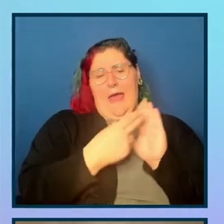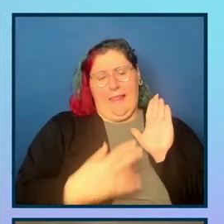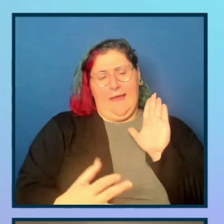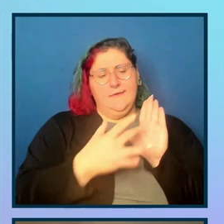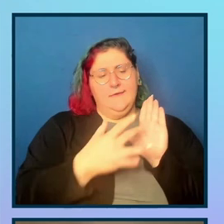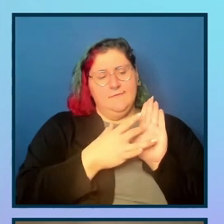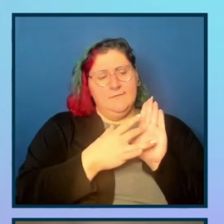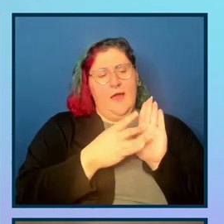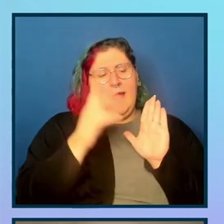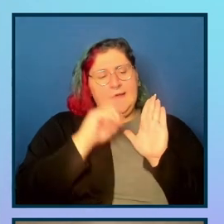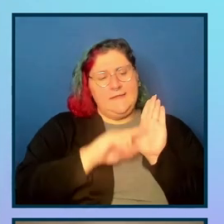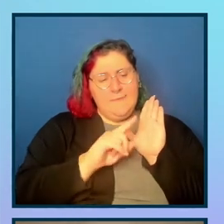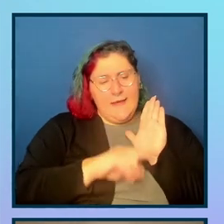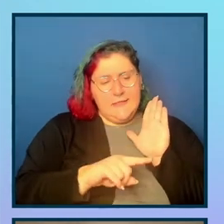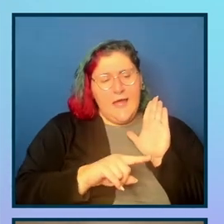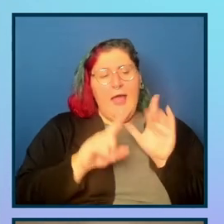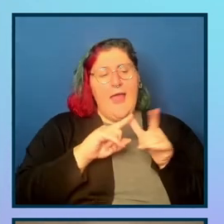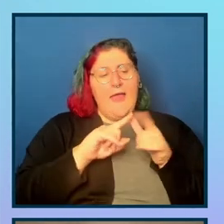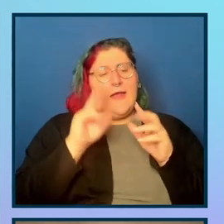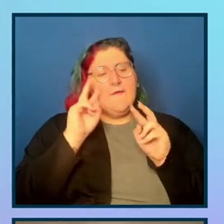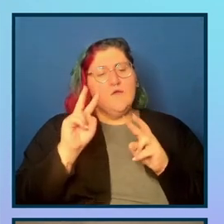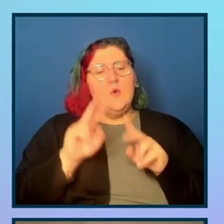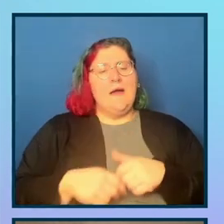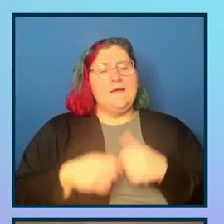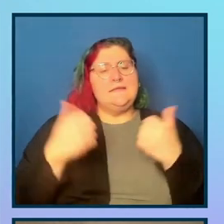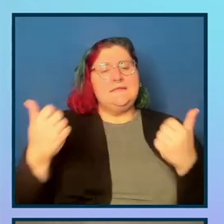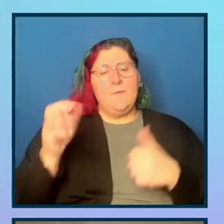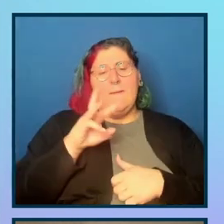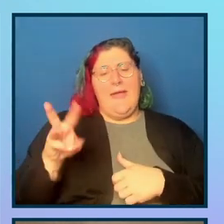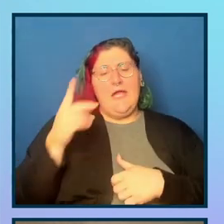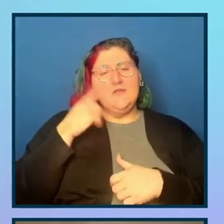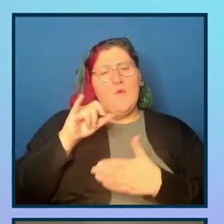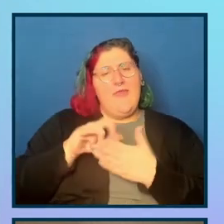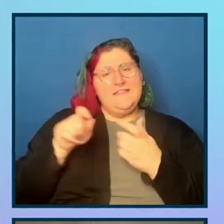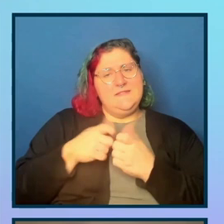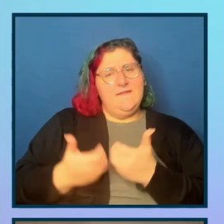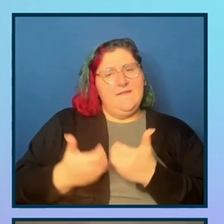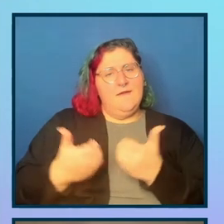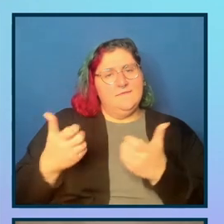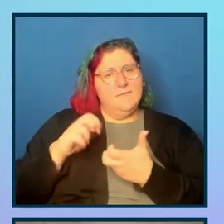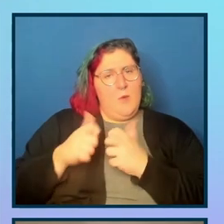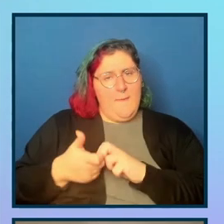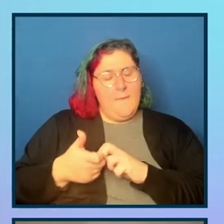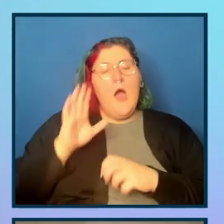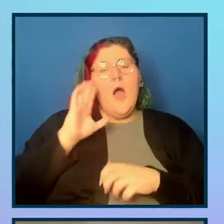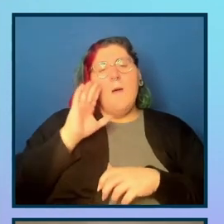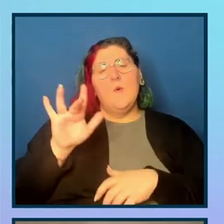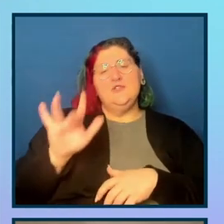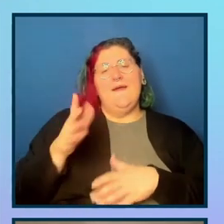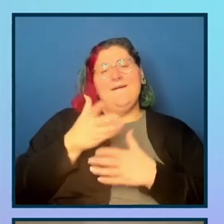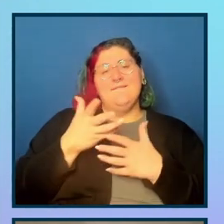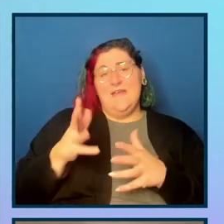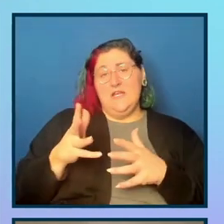standalone page dedicated to the, to the issue, uh, the violation, if you will. So I'm hit finish so I can save my results. Like I said, this,